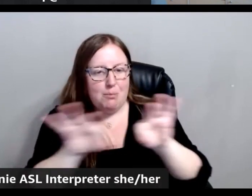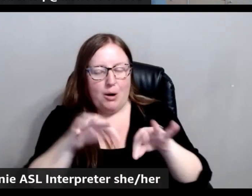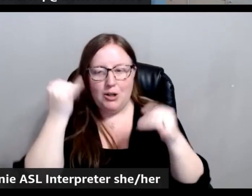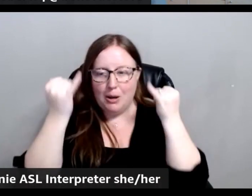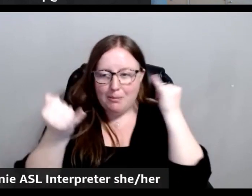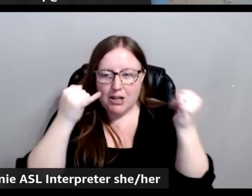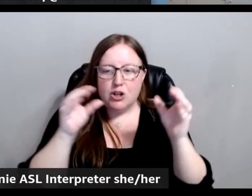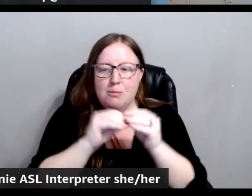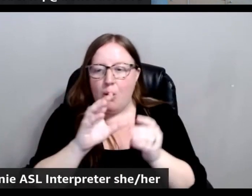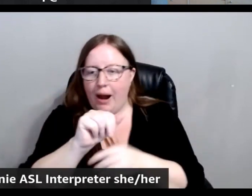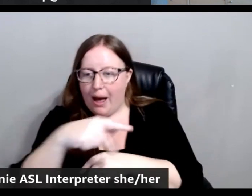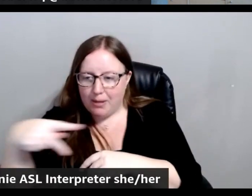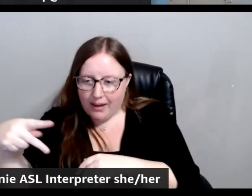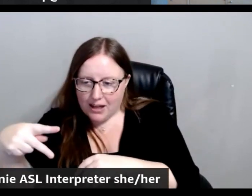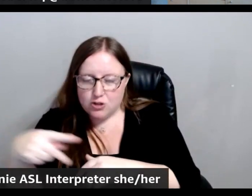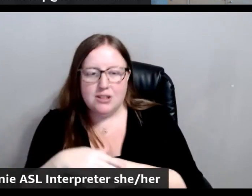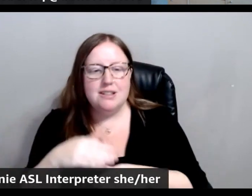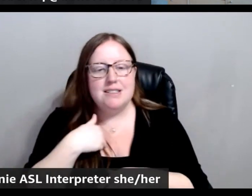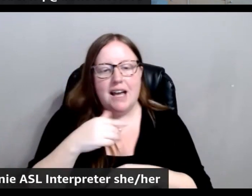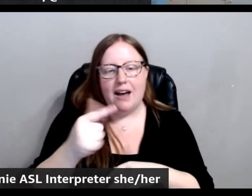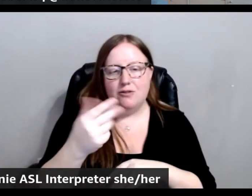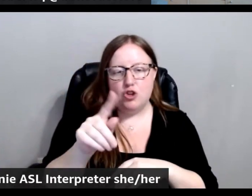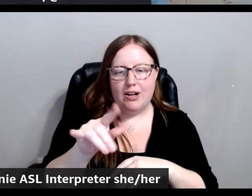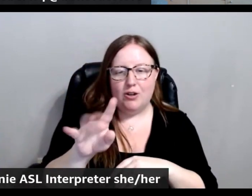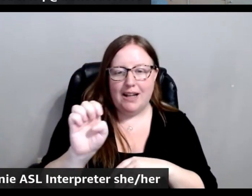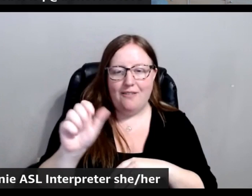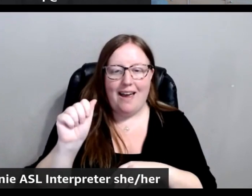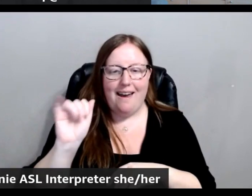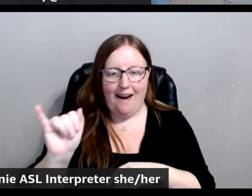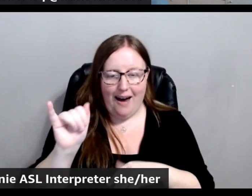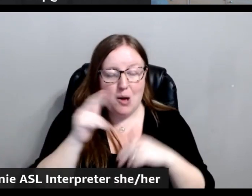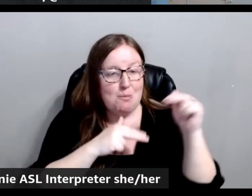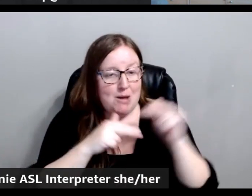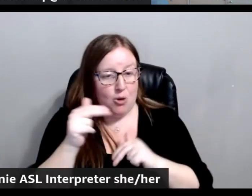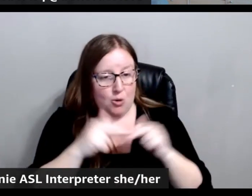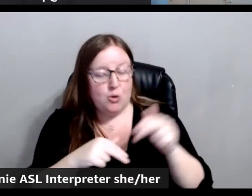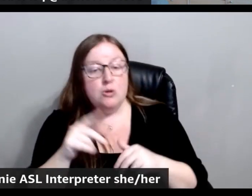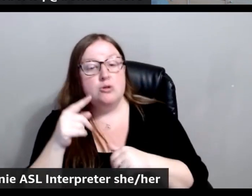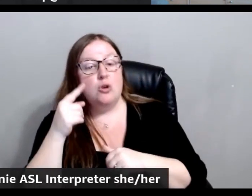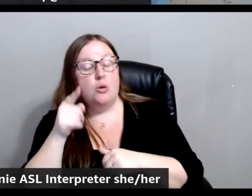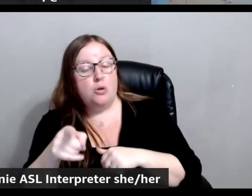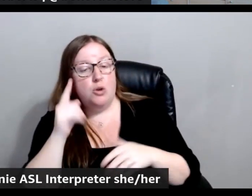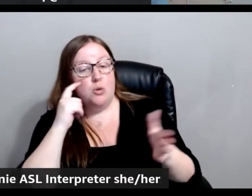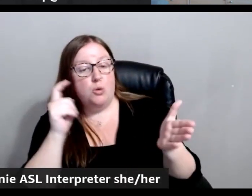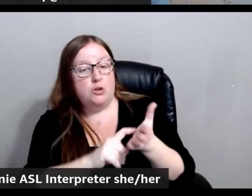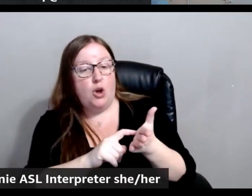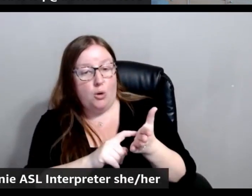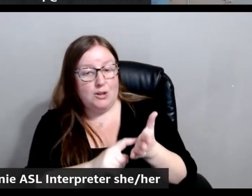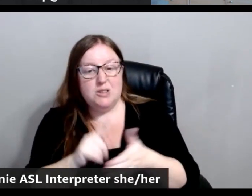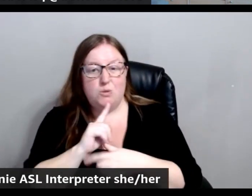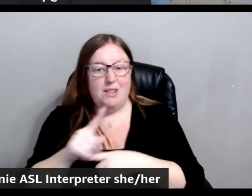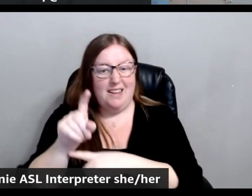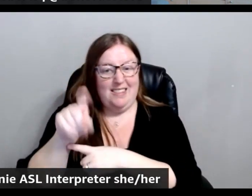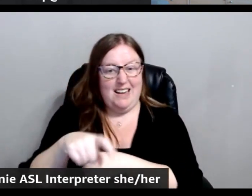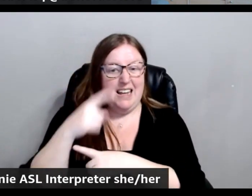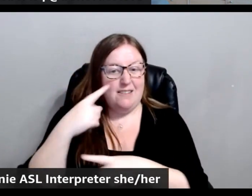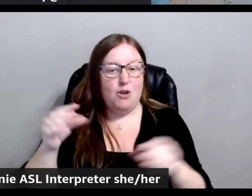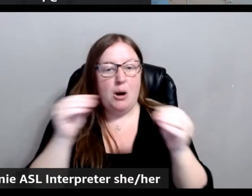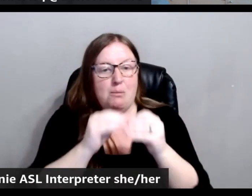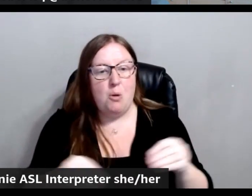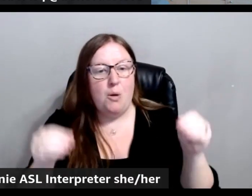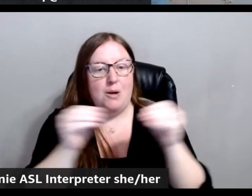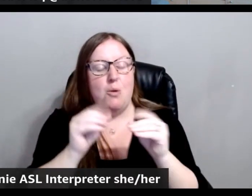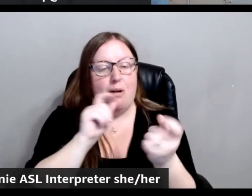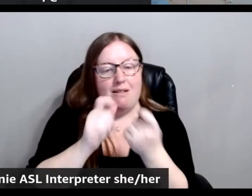will have generative AI built in. And so, as a result, you'll start to see the need for more and more of this custom